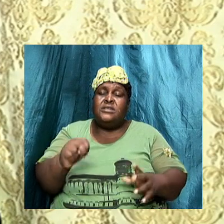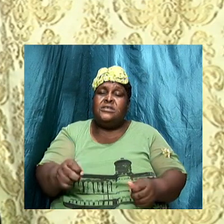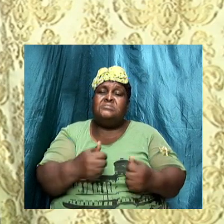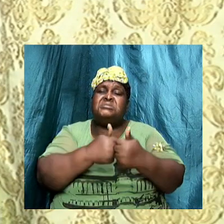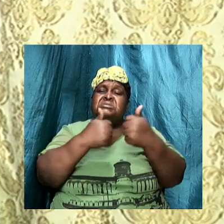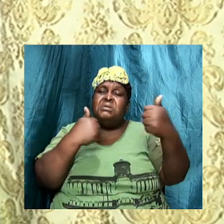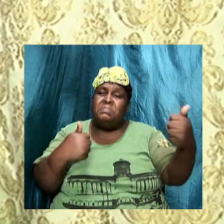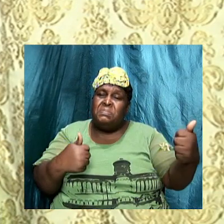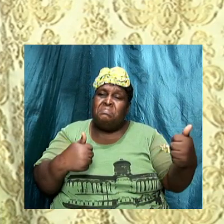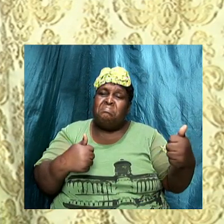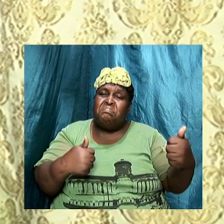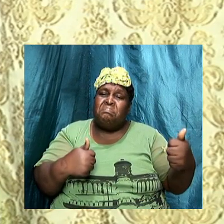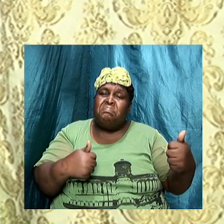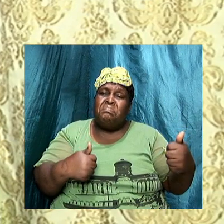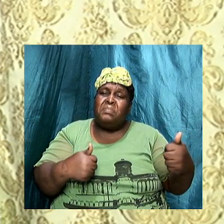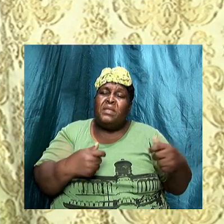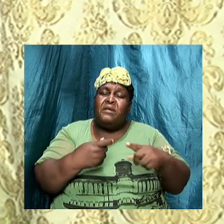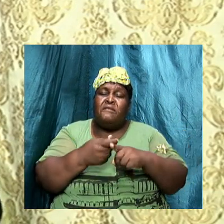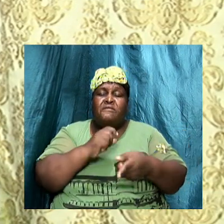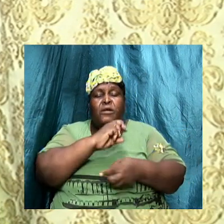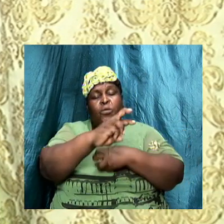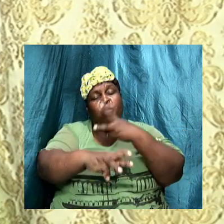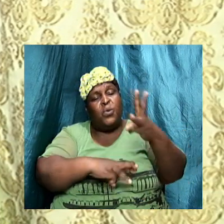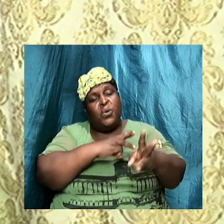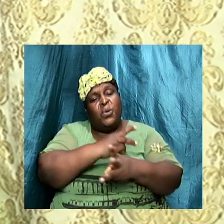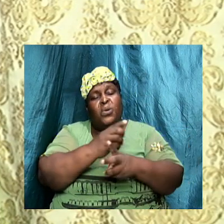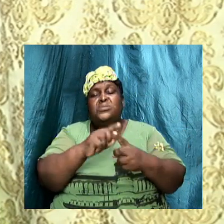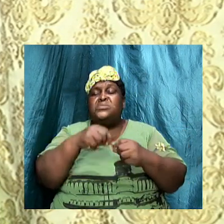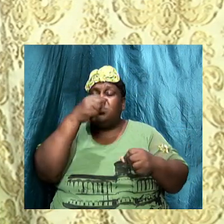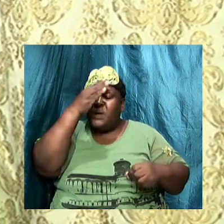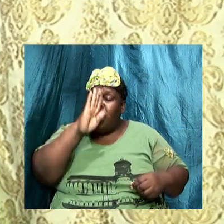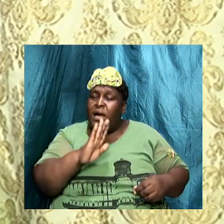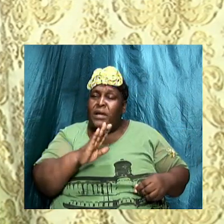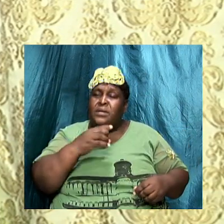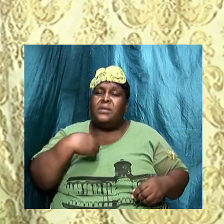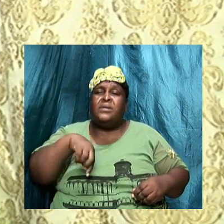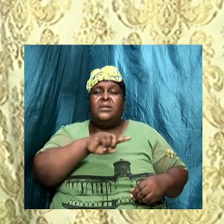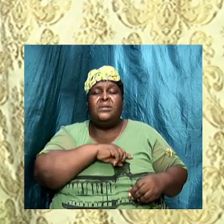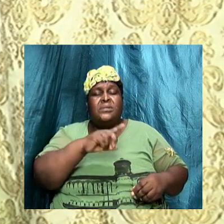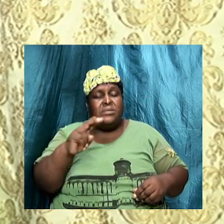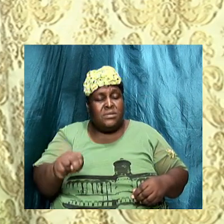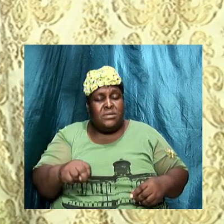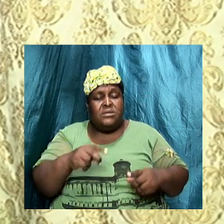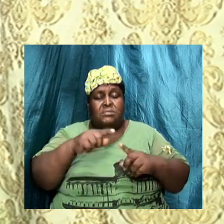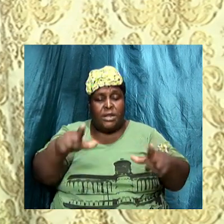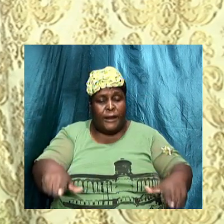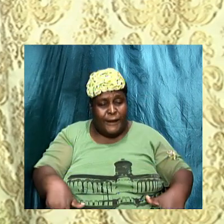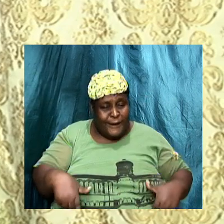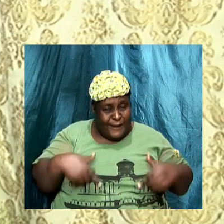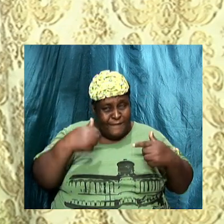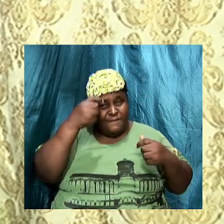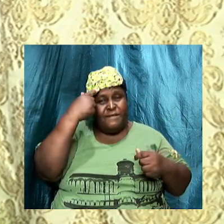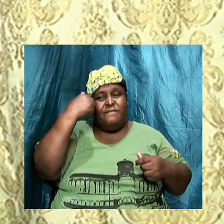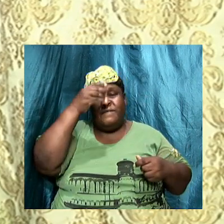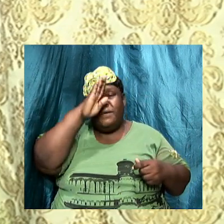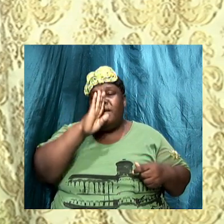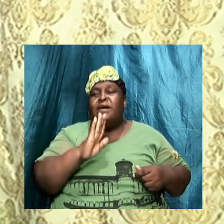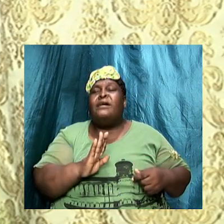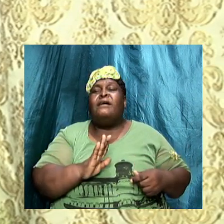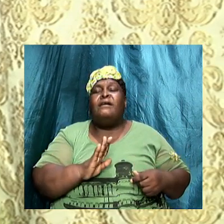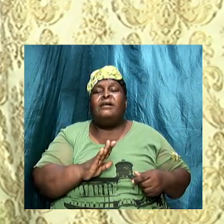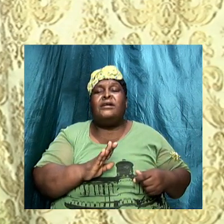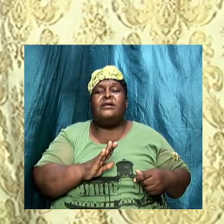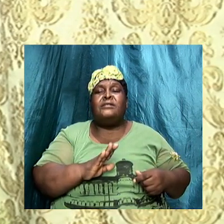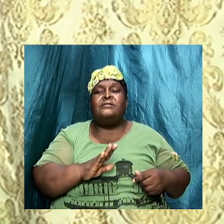from the world unto the Lord. We need to be living by God's standards, God's status, God's